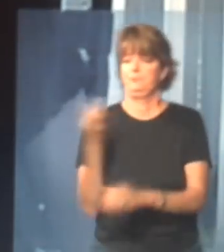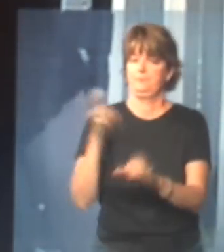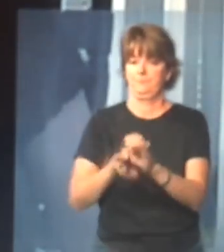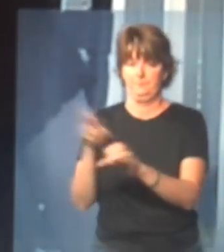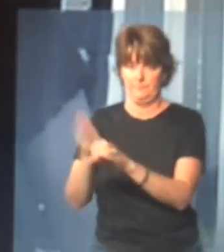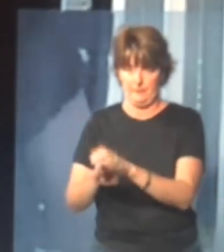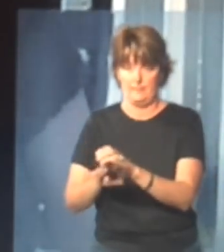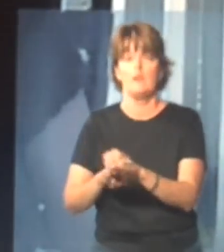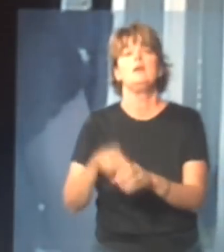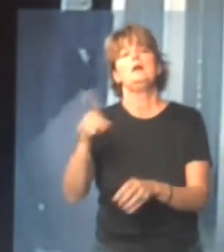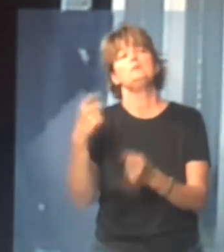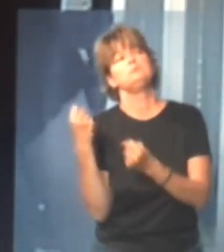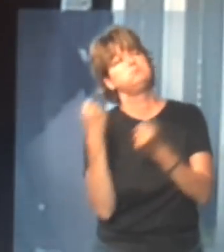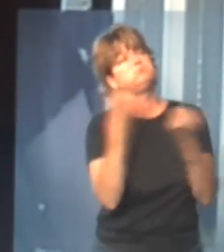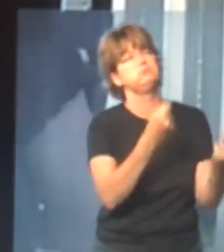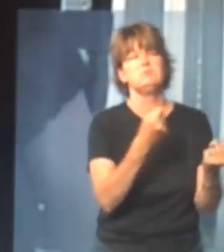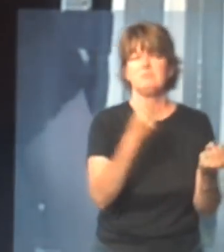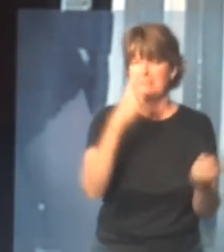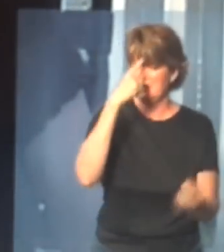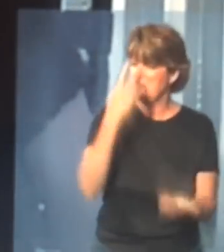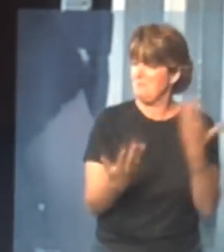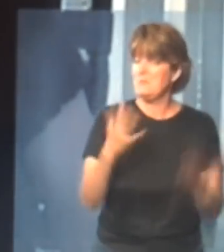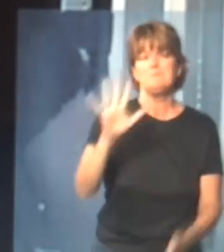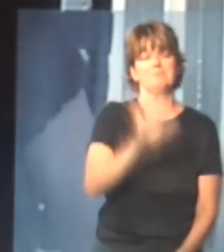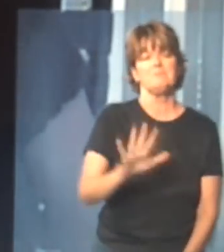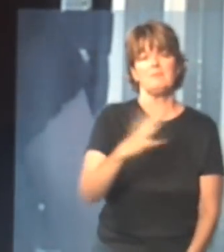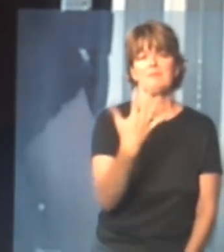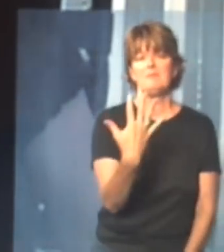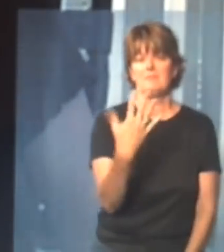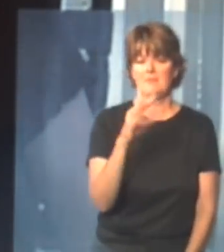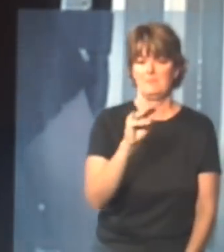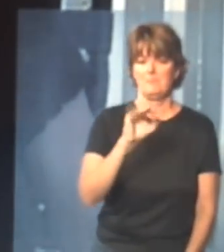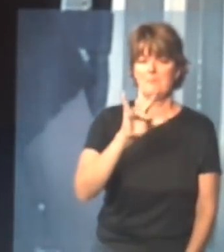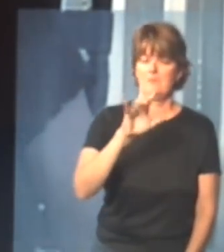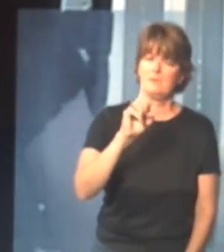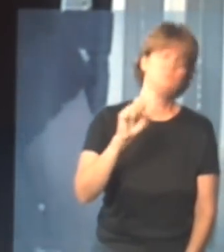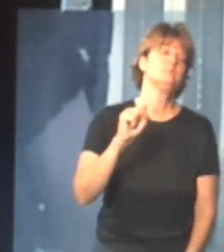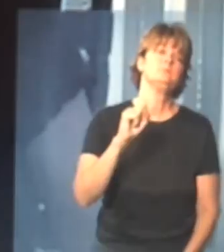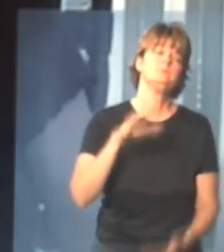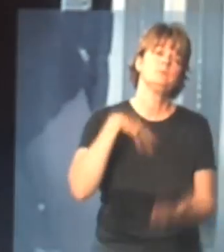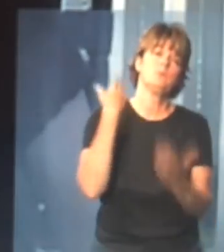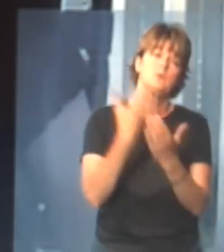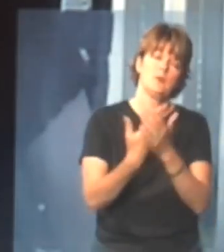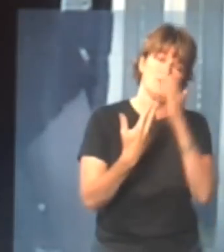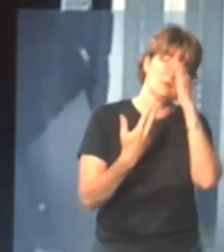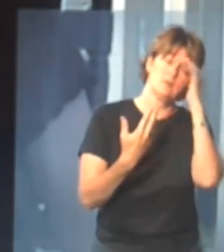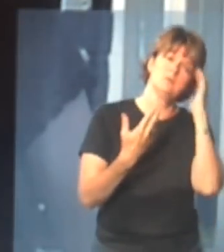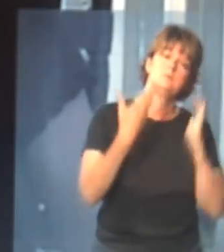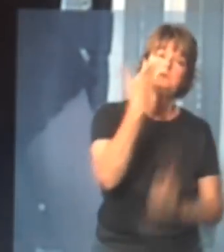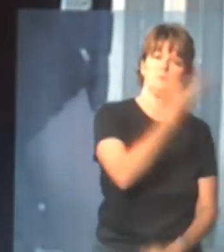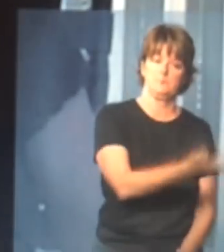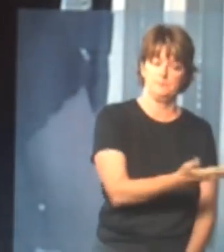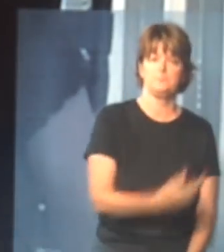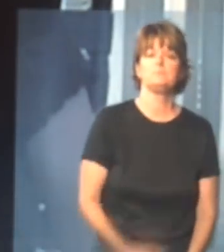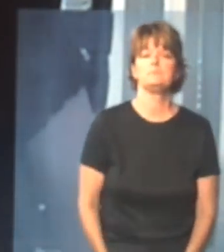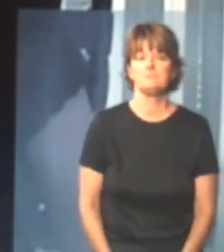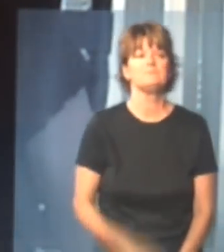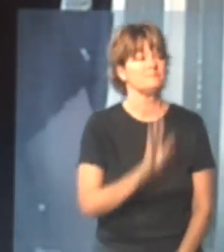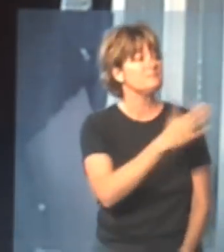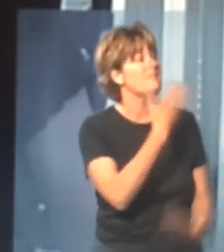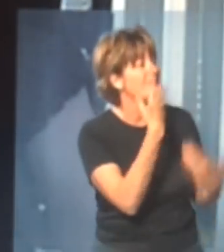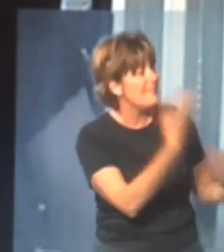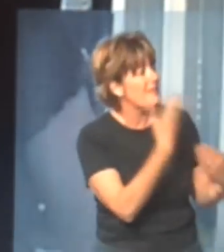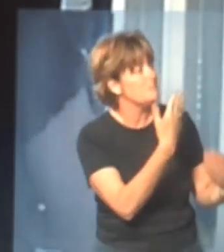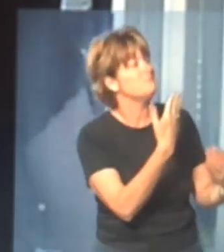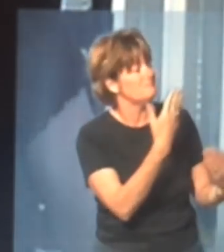takes us back to the campground, which I was about maybe five miles away, and we get back to the campground, and told him thanks, and I really